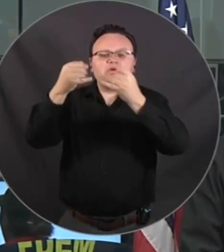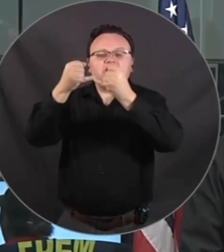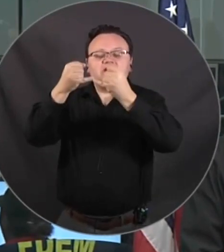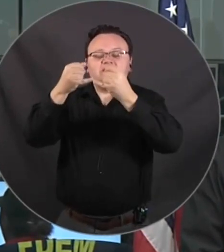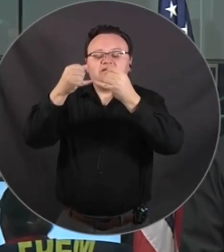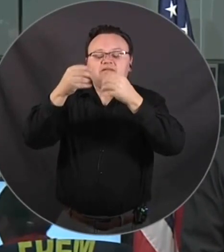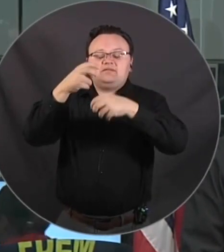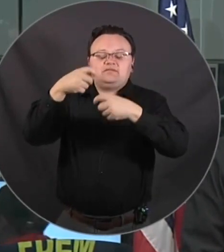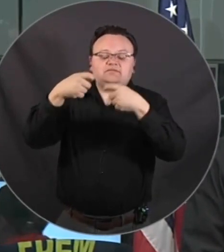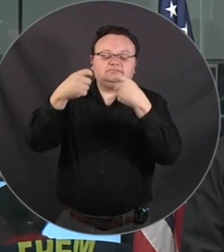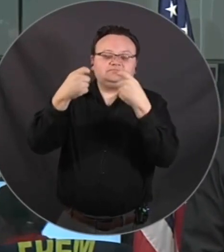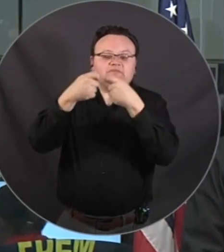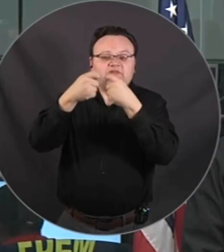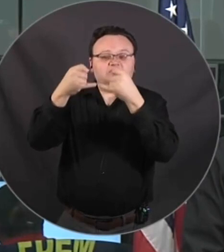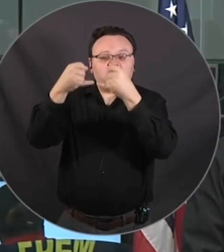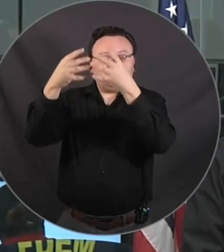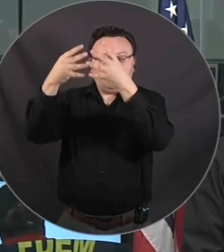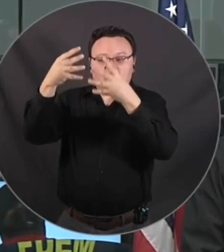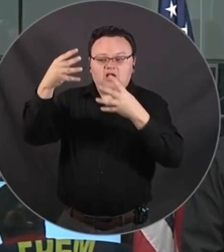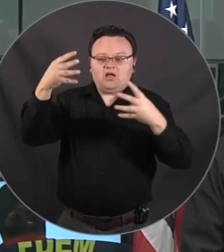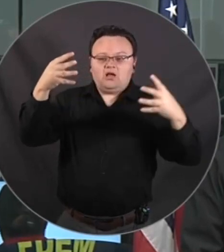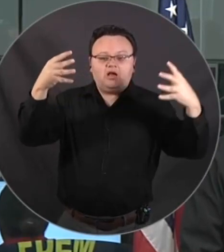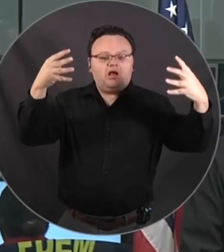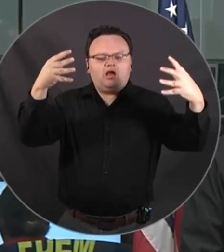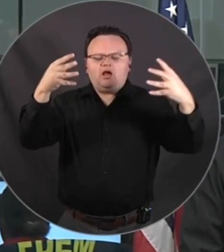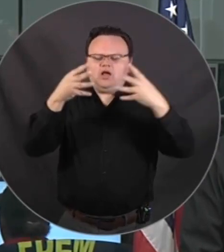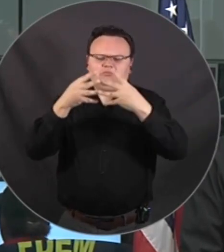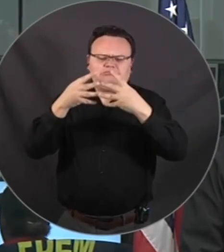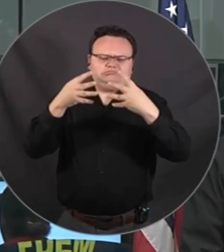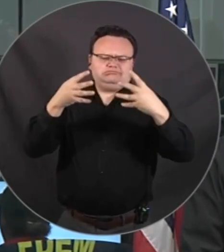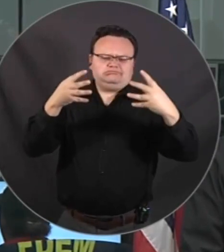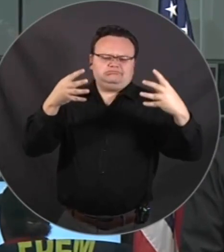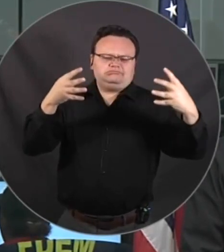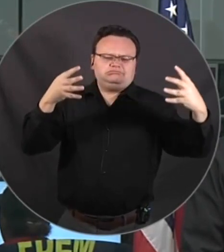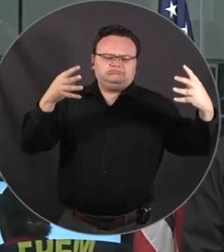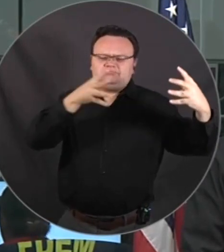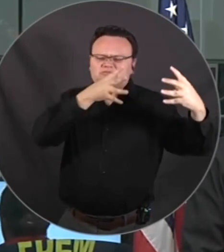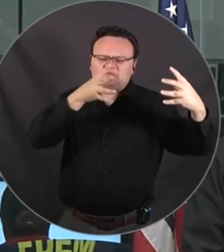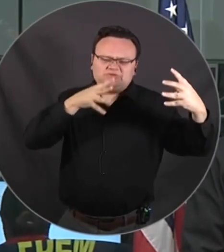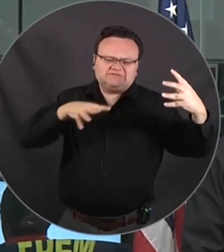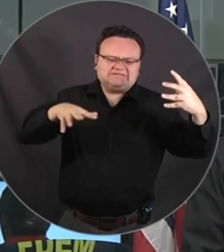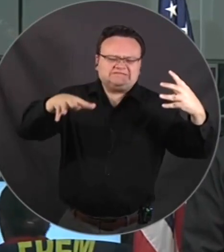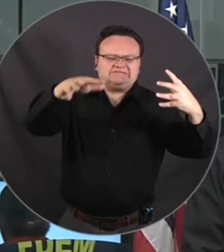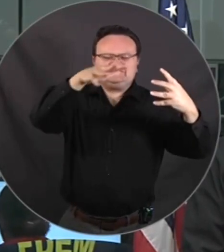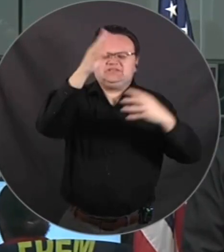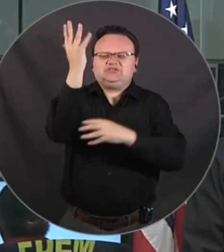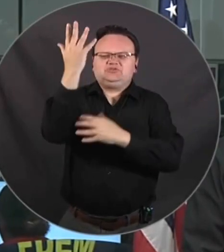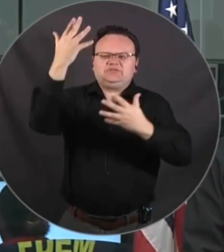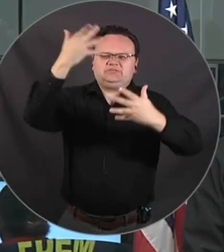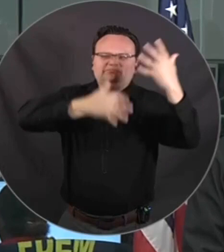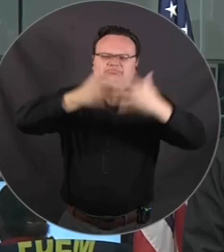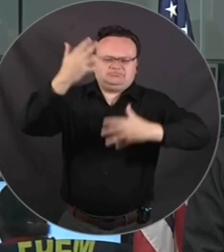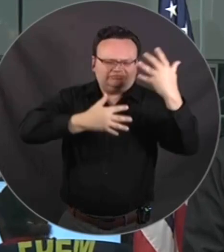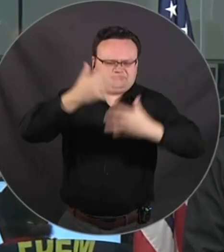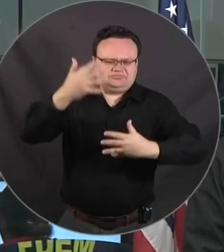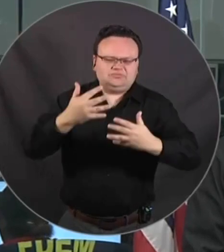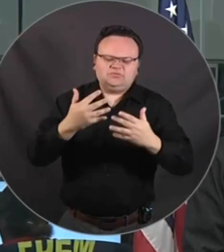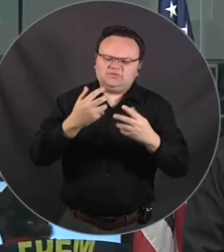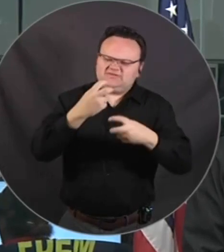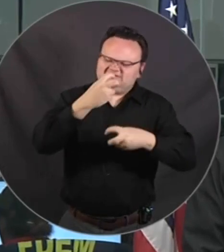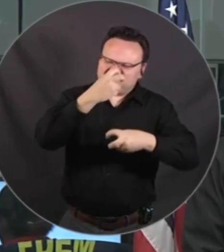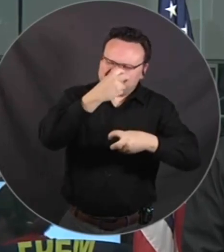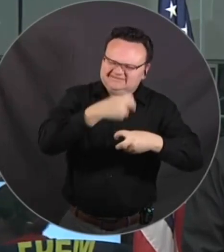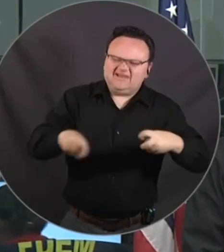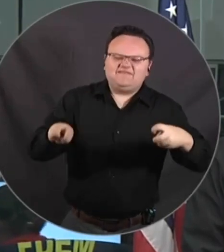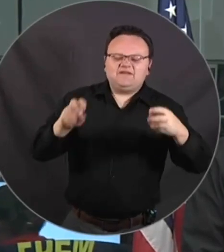or two residents. So we have more than enough people to restring all the line. But again, it's going to be a little bit different look, little bit different